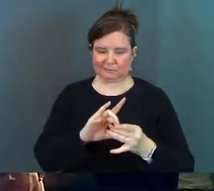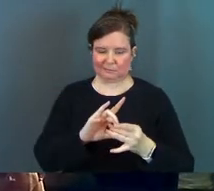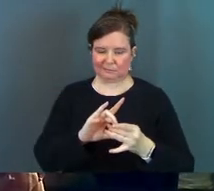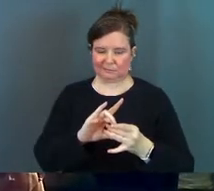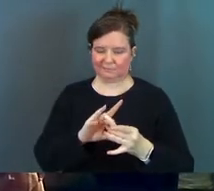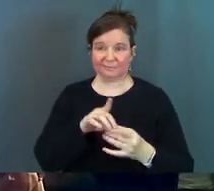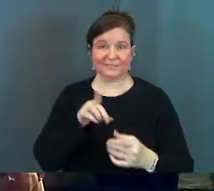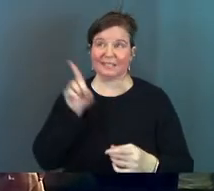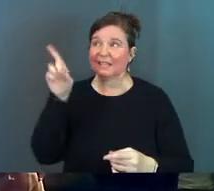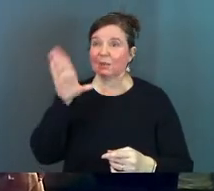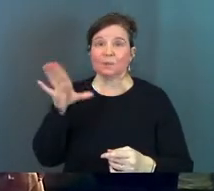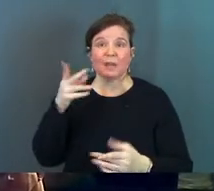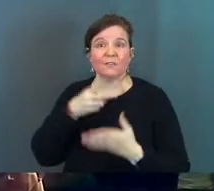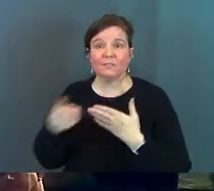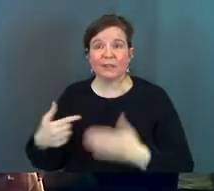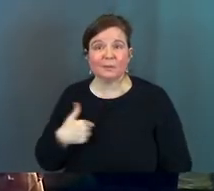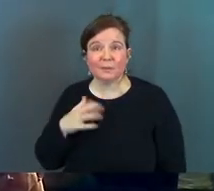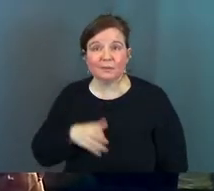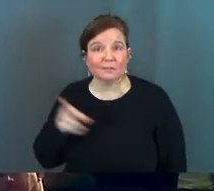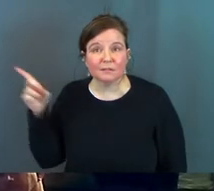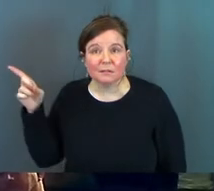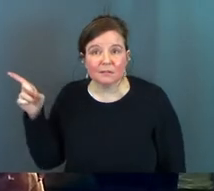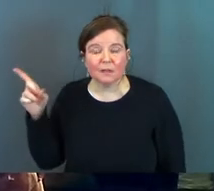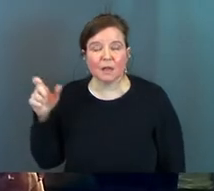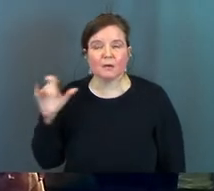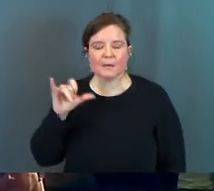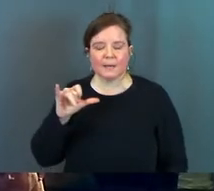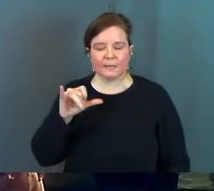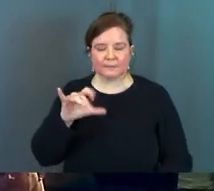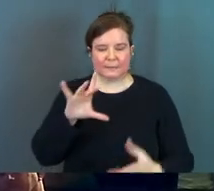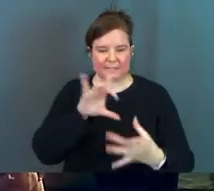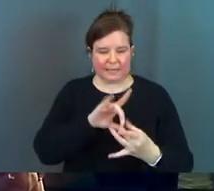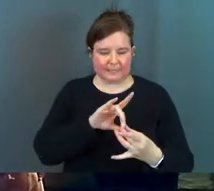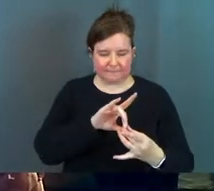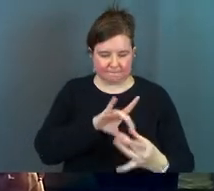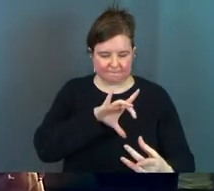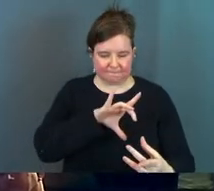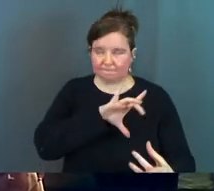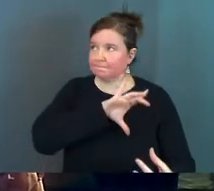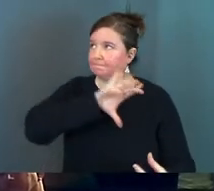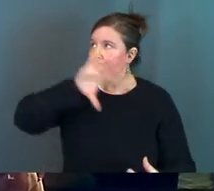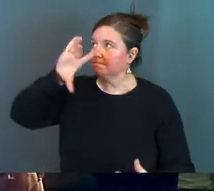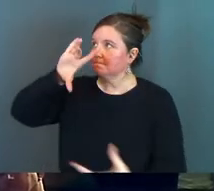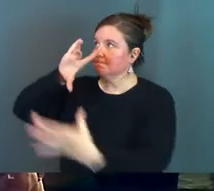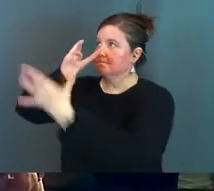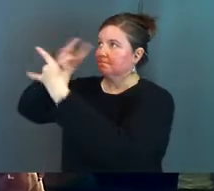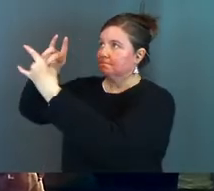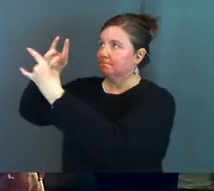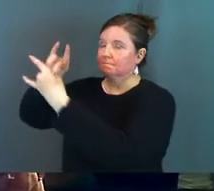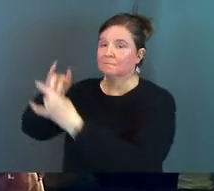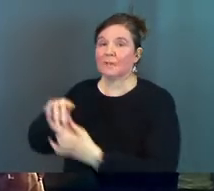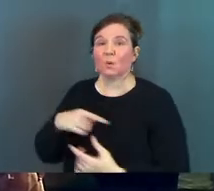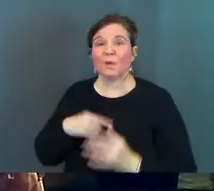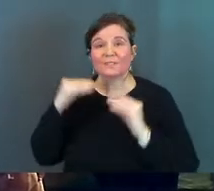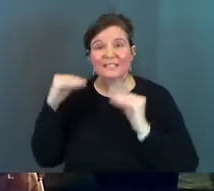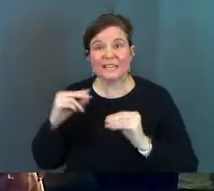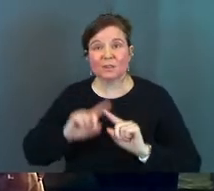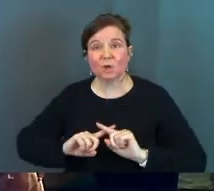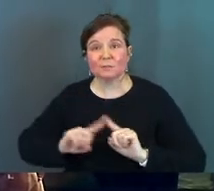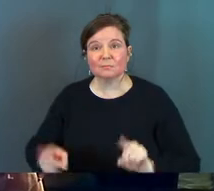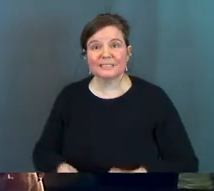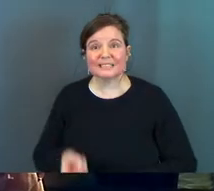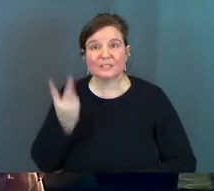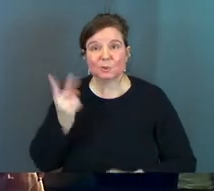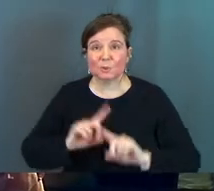because he'll never fail you and we got to teach our kids and we got to teach our teens that those are two very